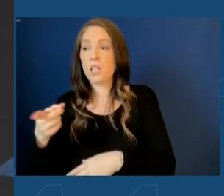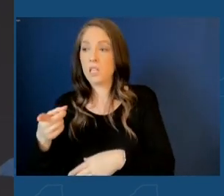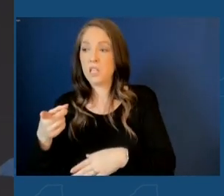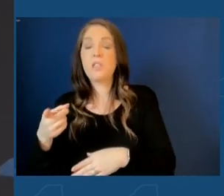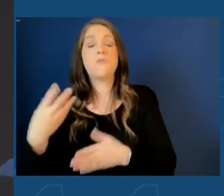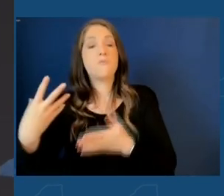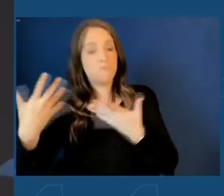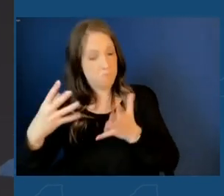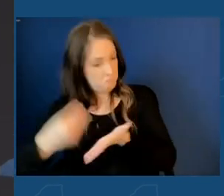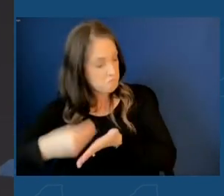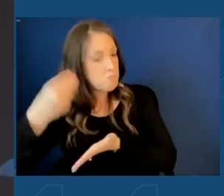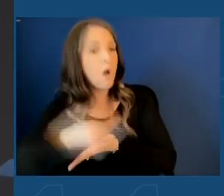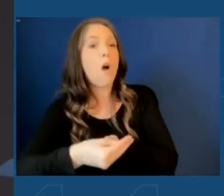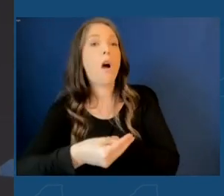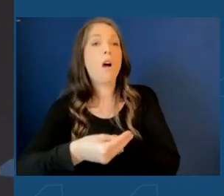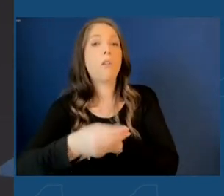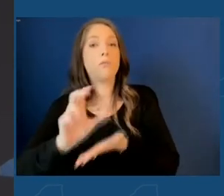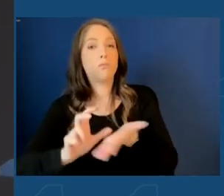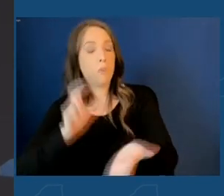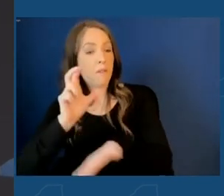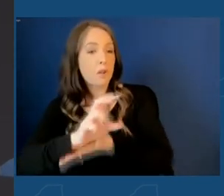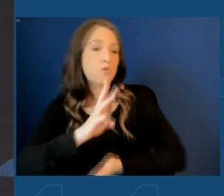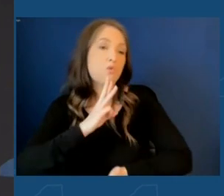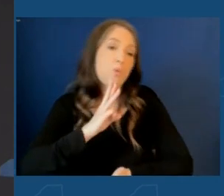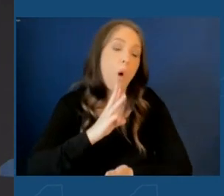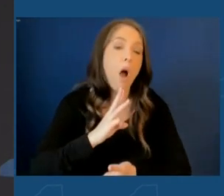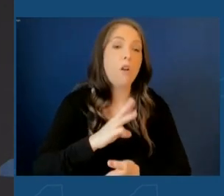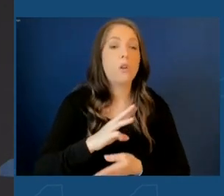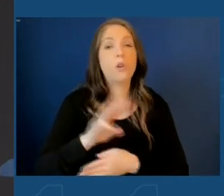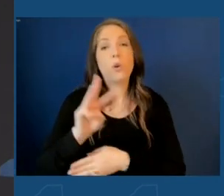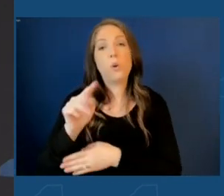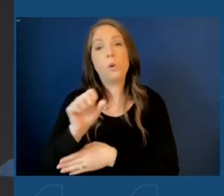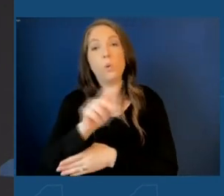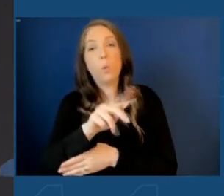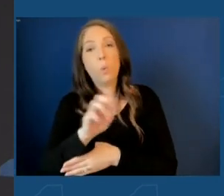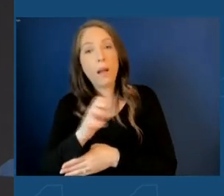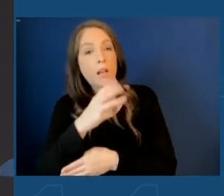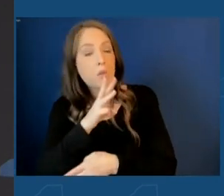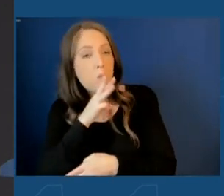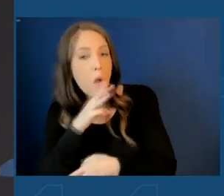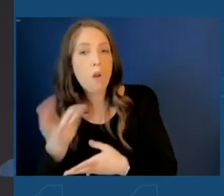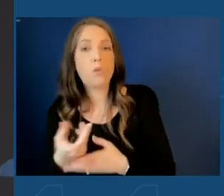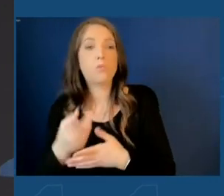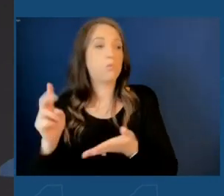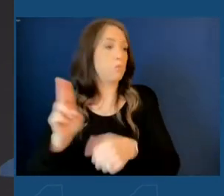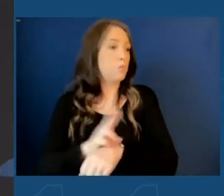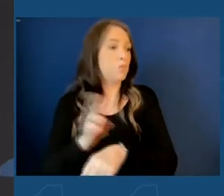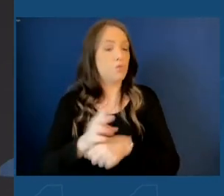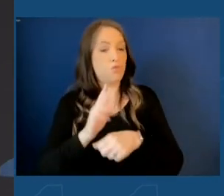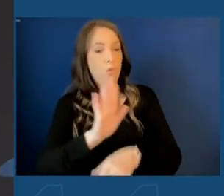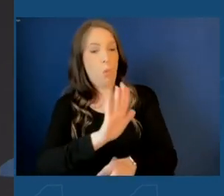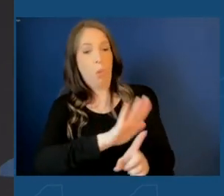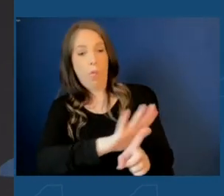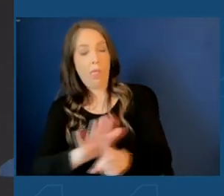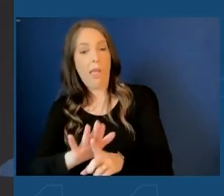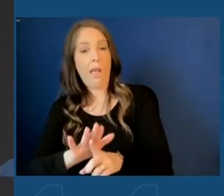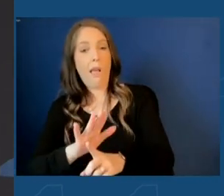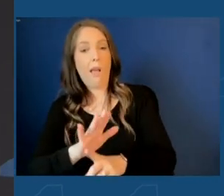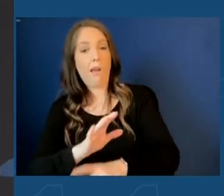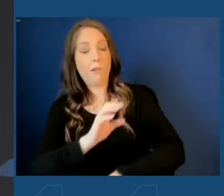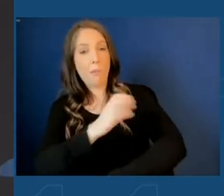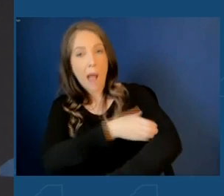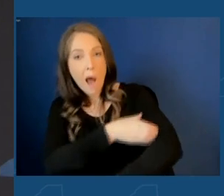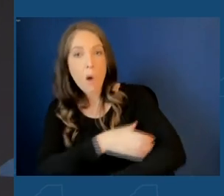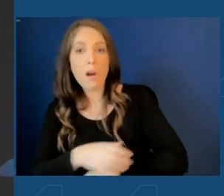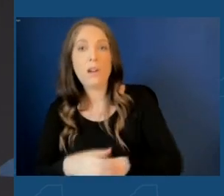acreage, to invest in water and wastewater, to leverage the site's unique power assets, and to hang out and open for